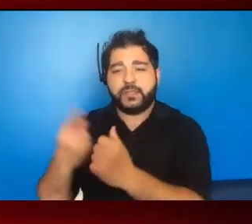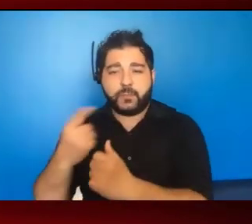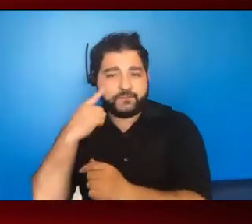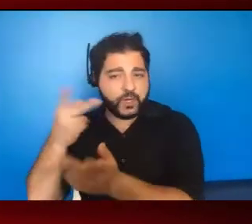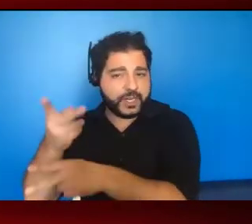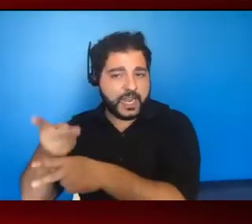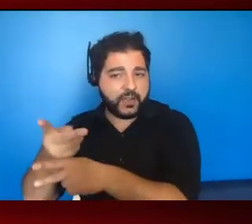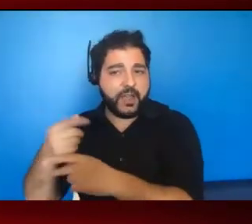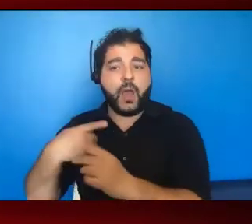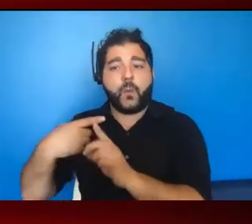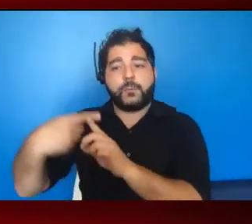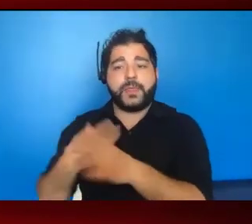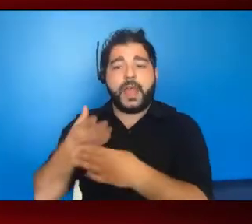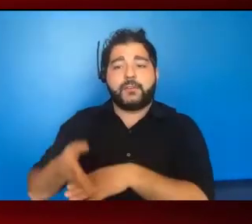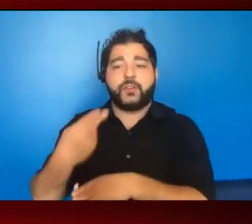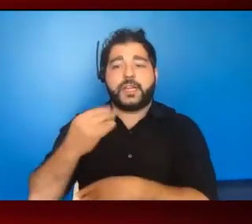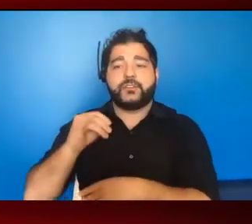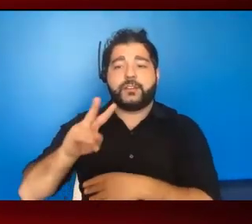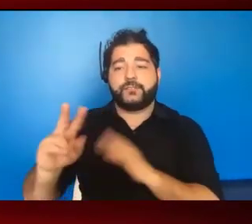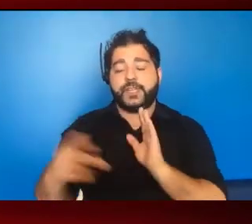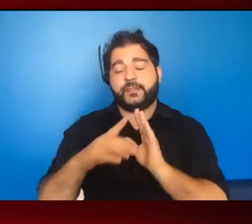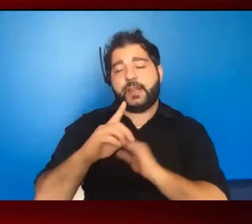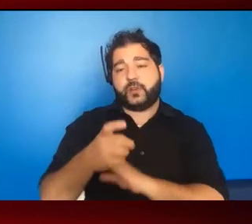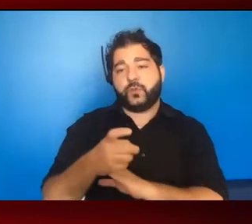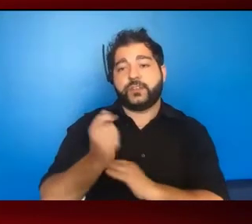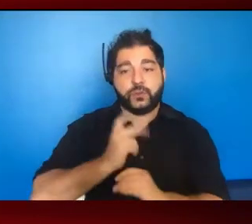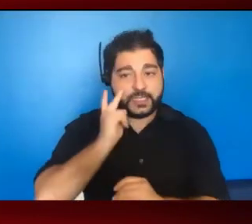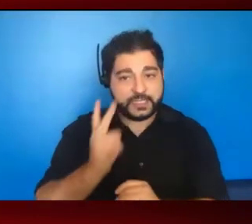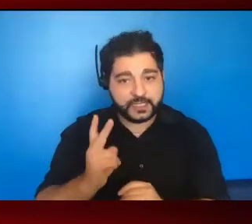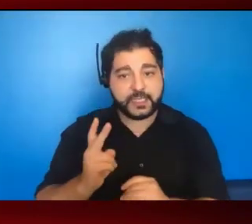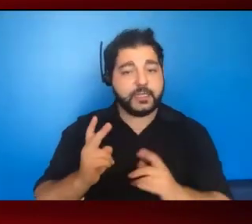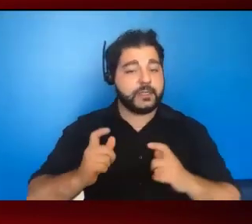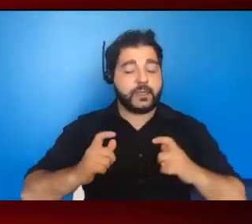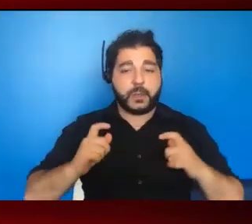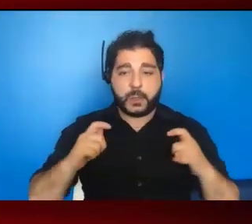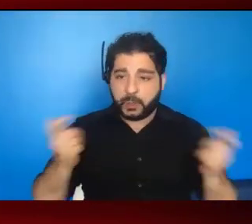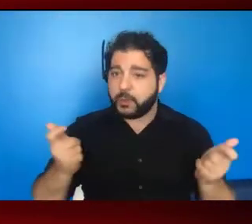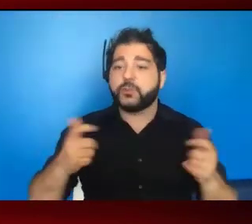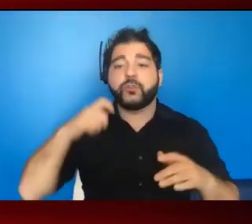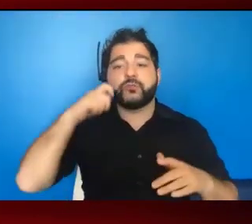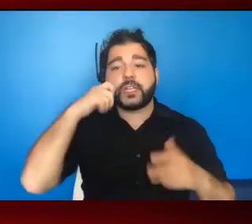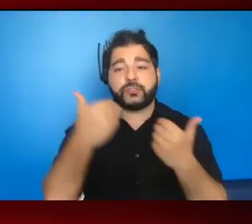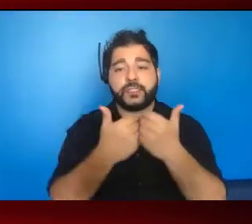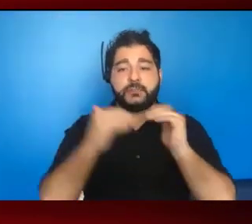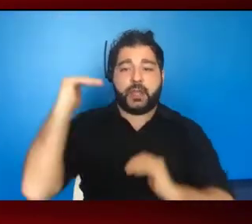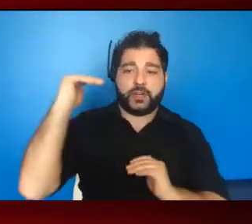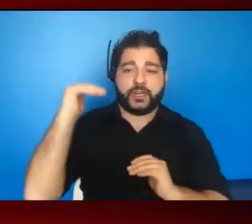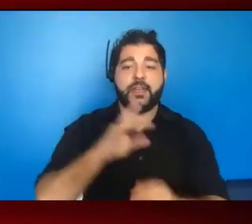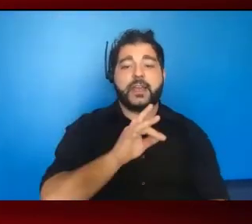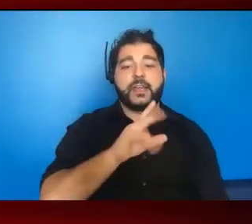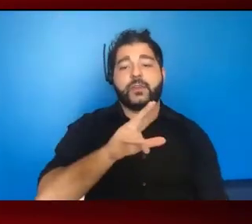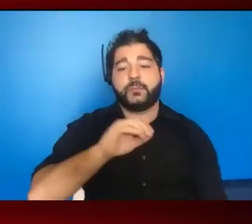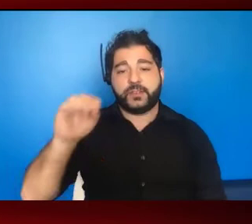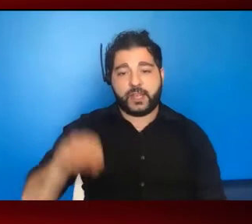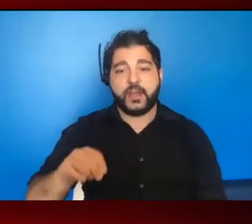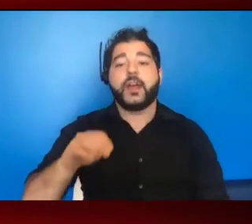within one month after your HIV diagnosis, you'll see that there's a pretty stark racial disparity with 83% of whites connecting within a